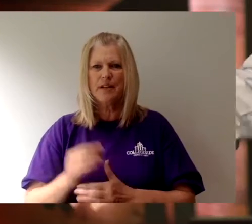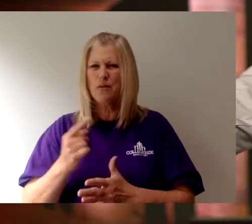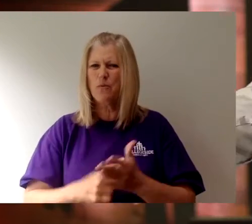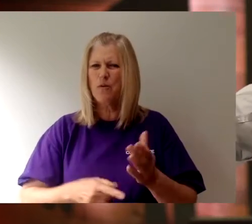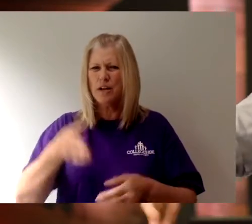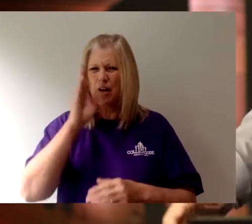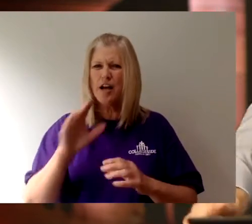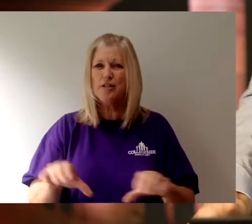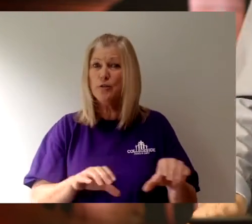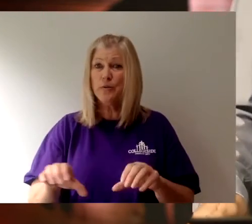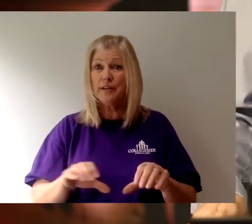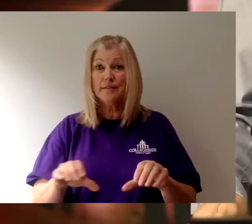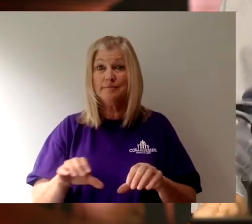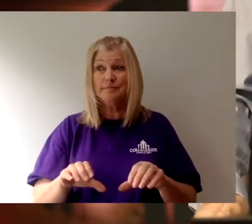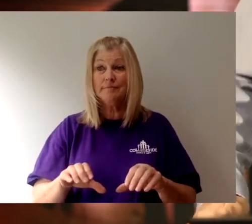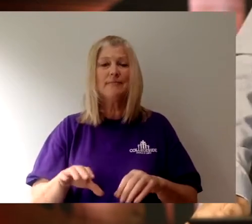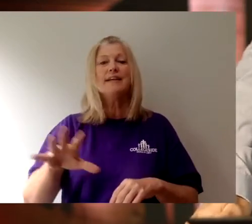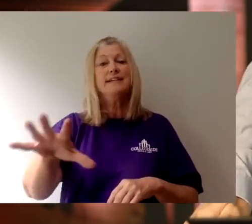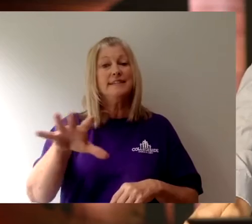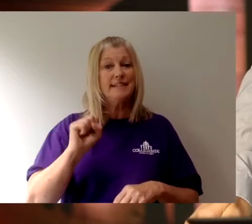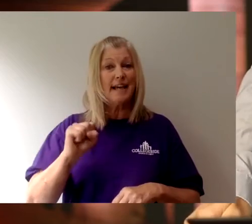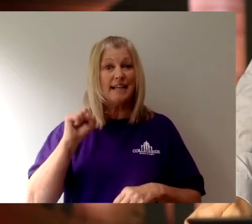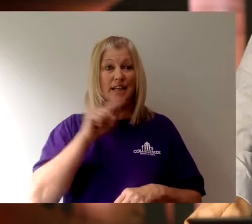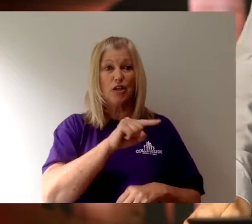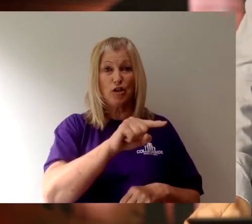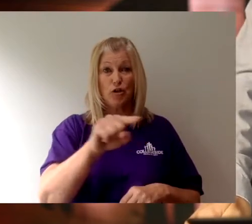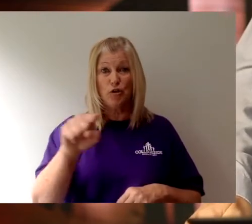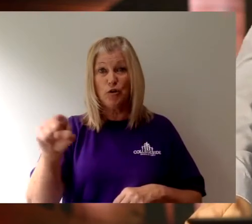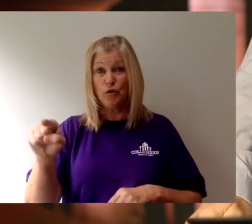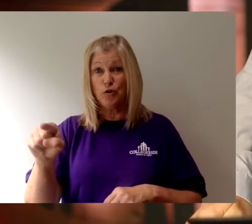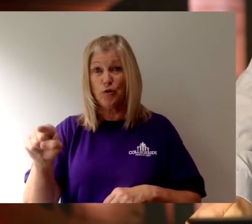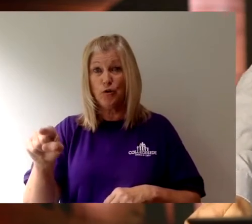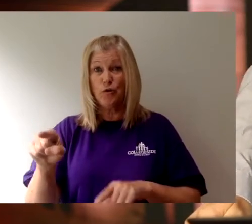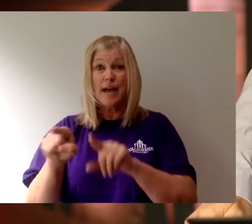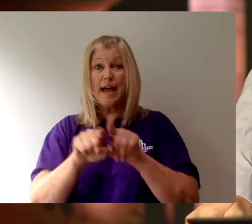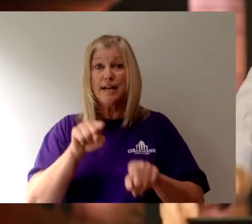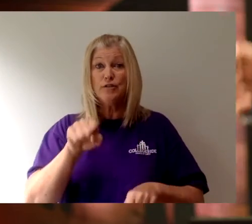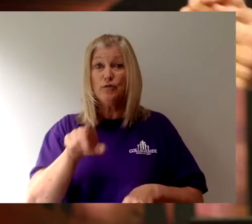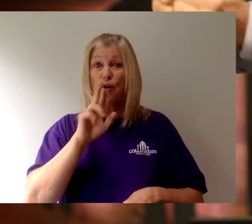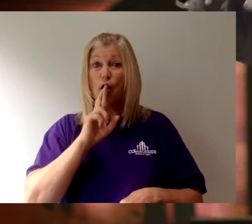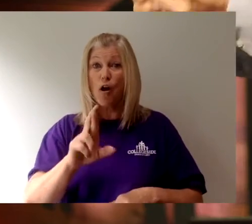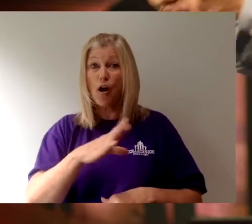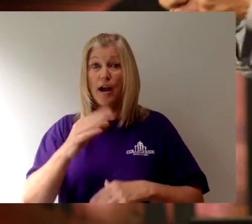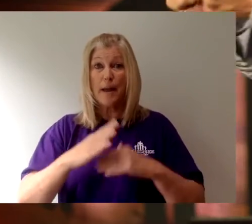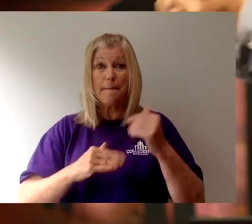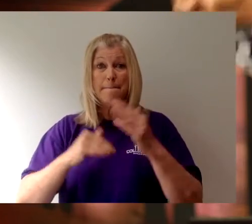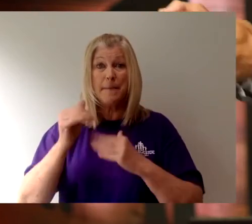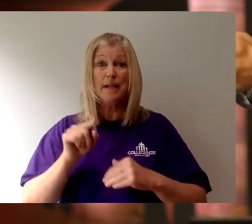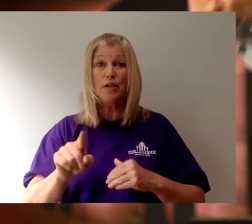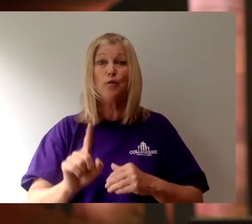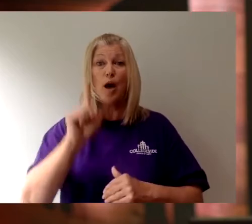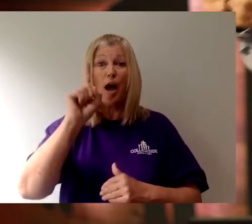What's God doing? He's taking you as you are and building